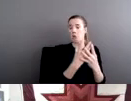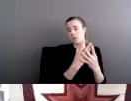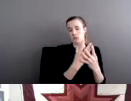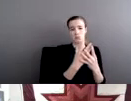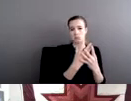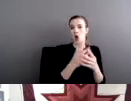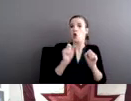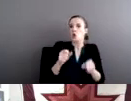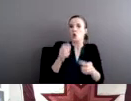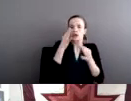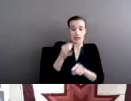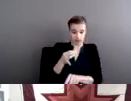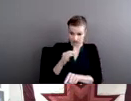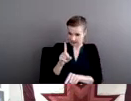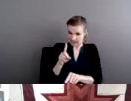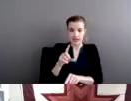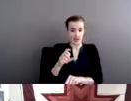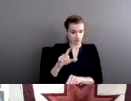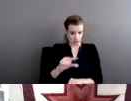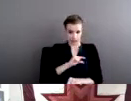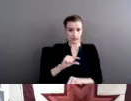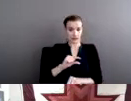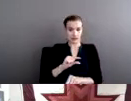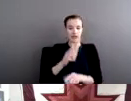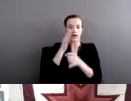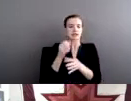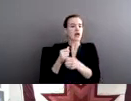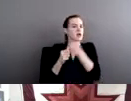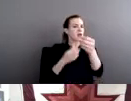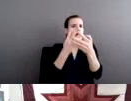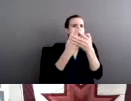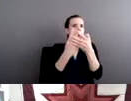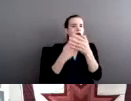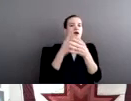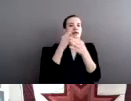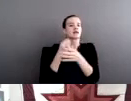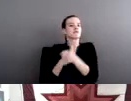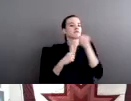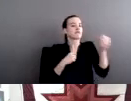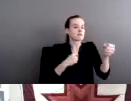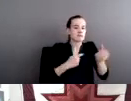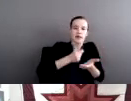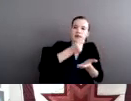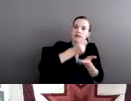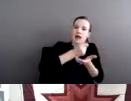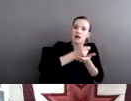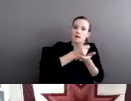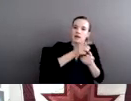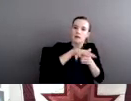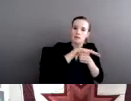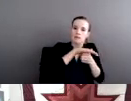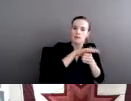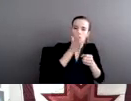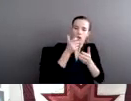that doesn't lock people up and never bring them back. But is designed to rehabilitate,